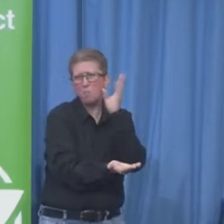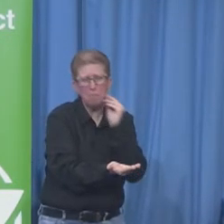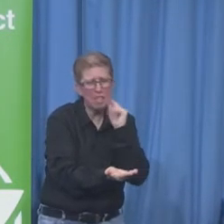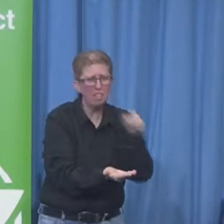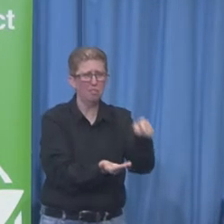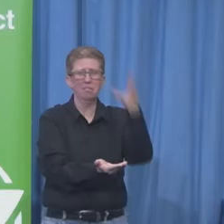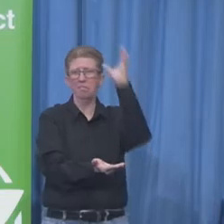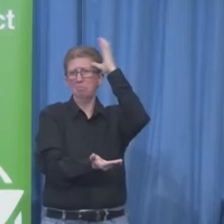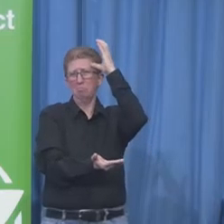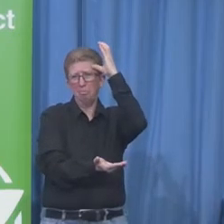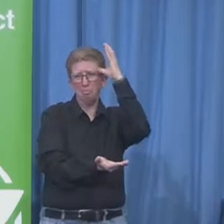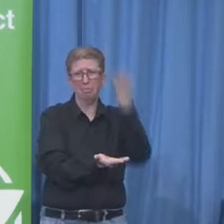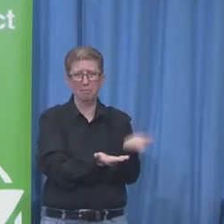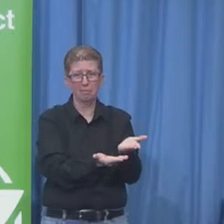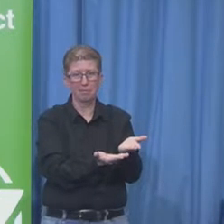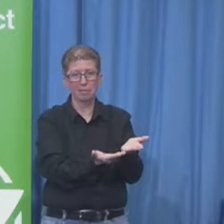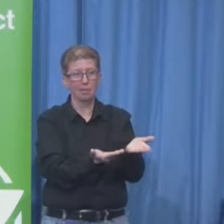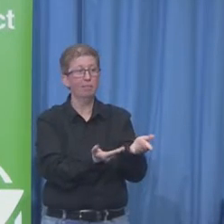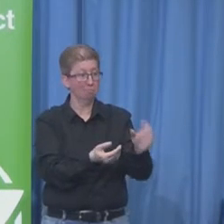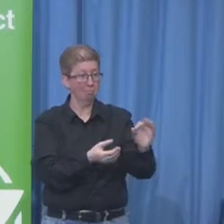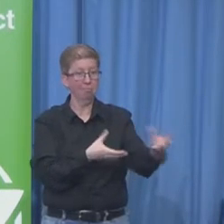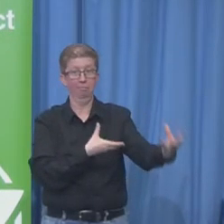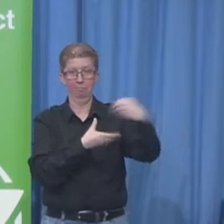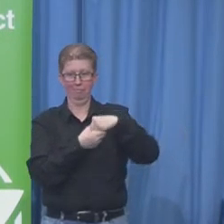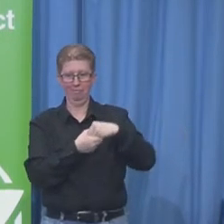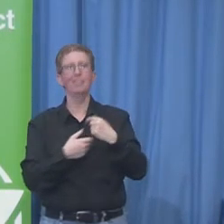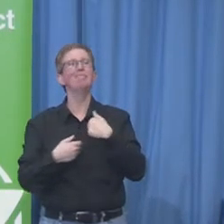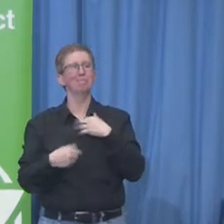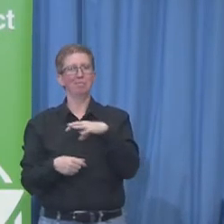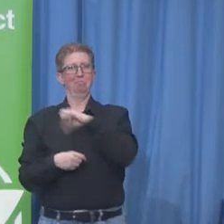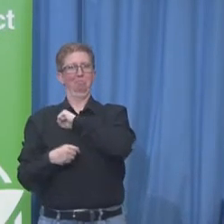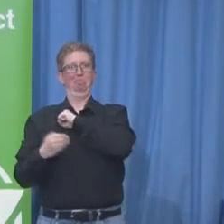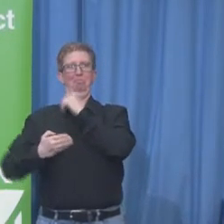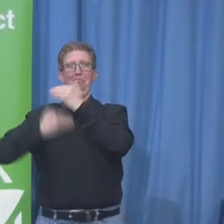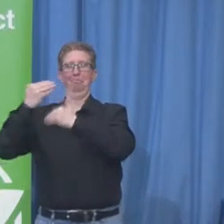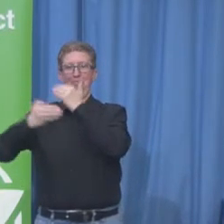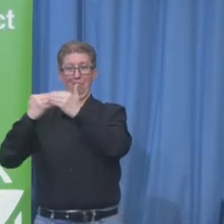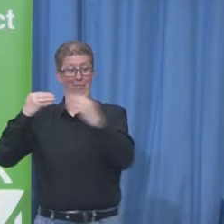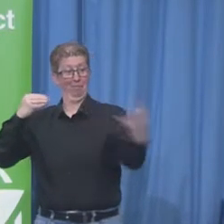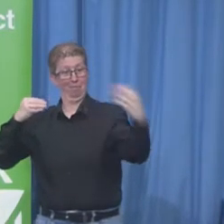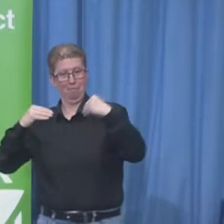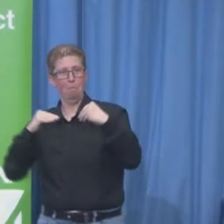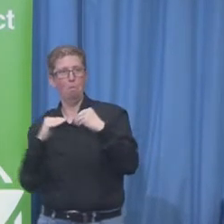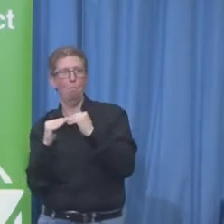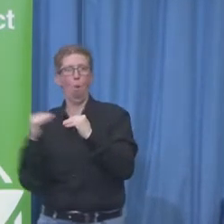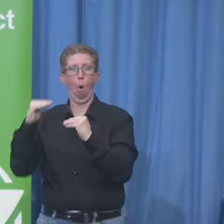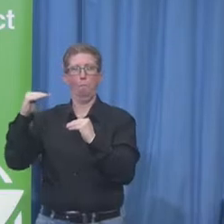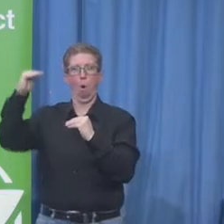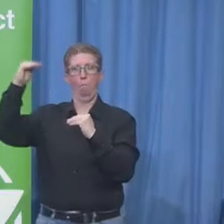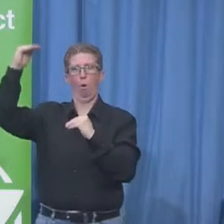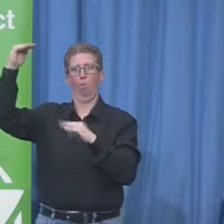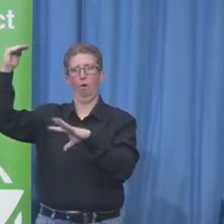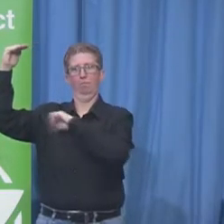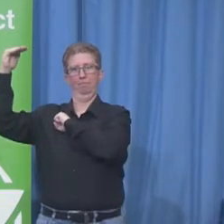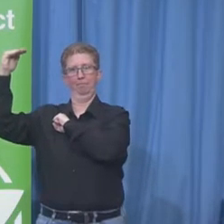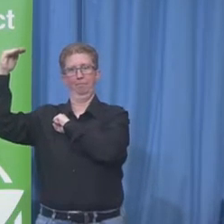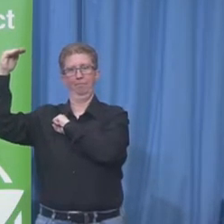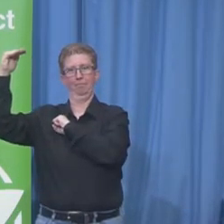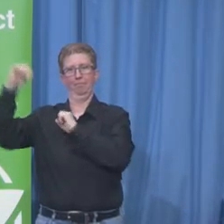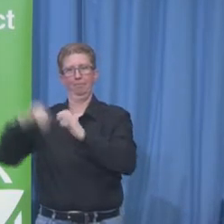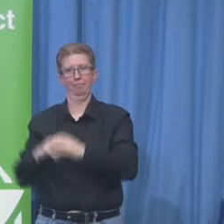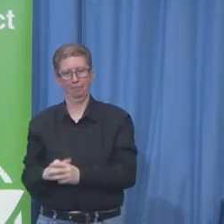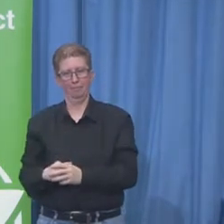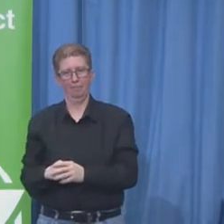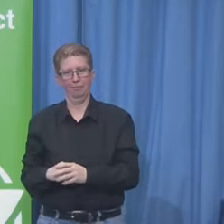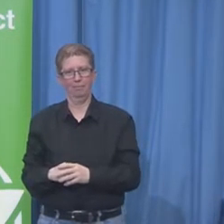have even more success, and that kind of brings me to the next evolution of Life Changer, which we're working on now. These are U.S.